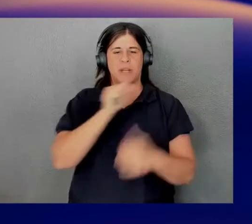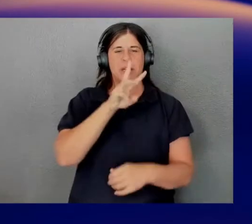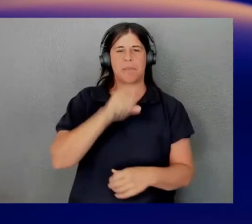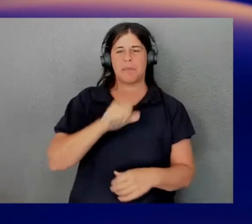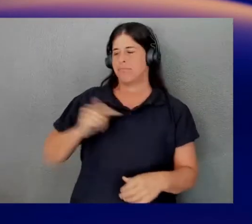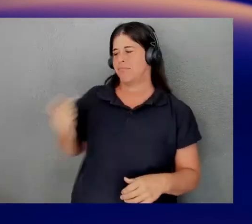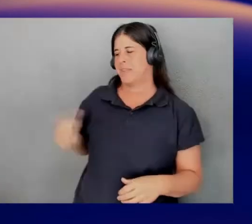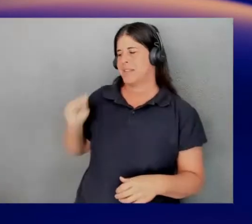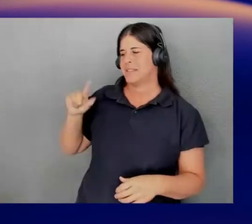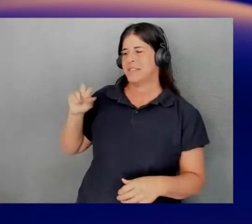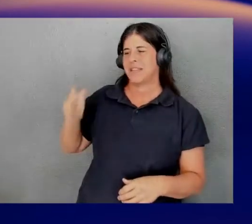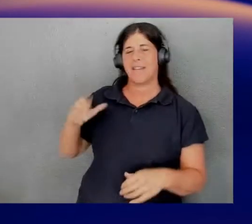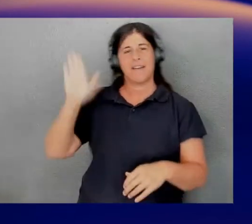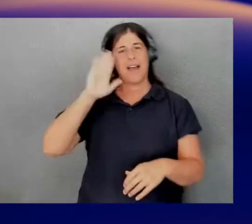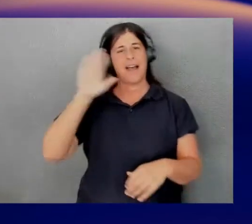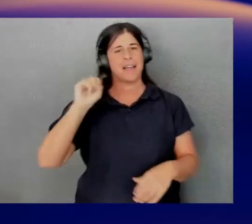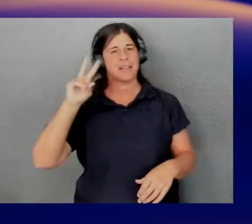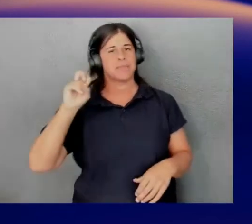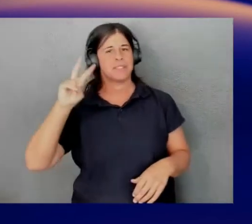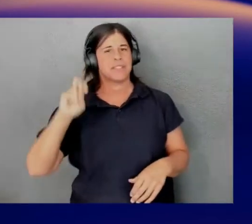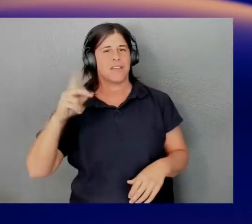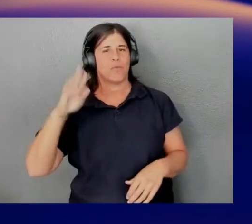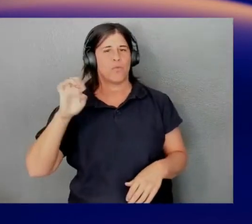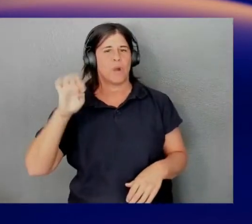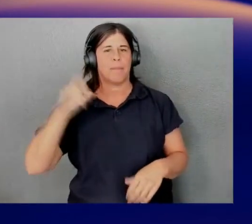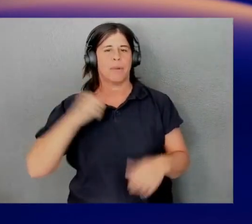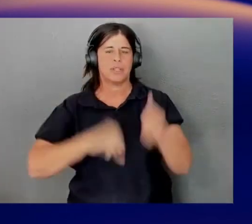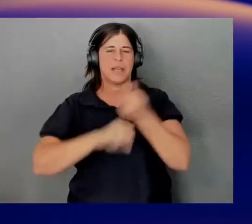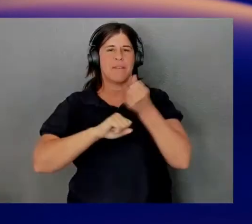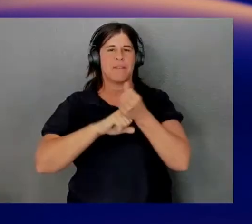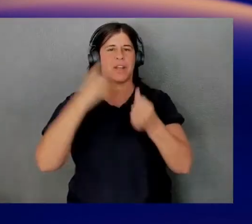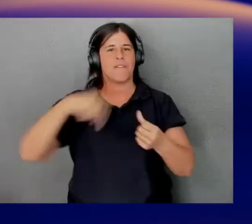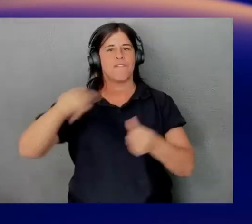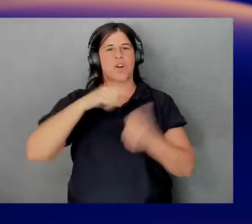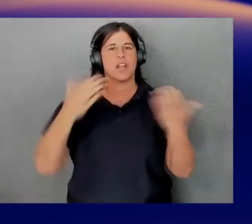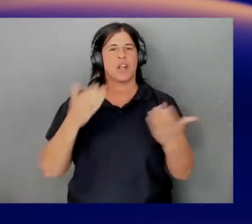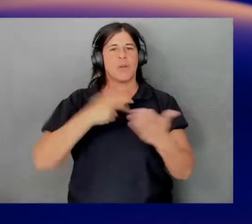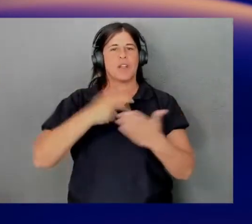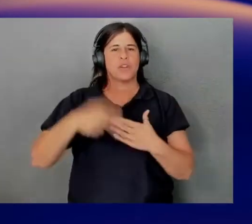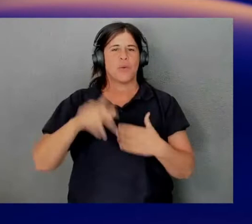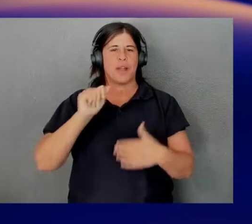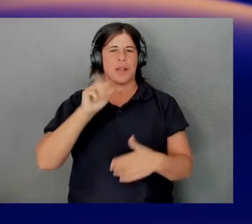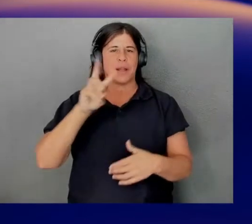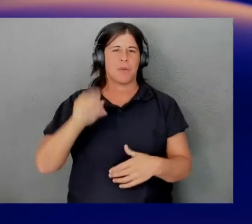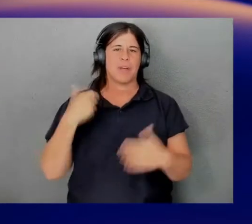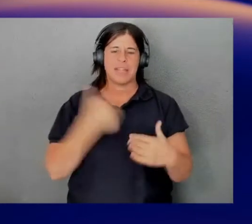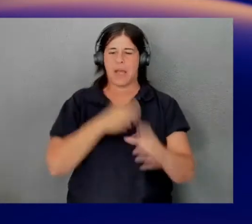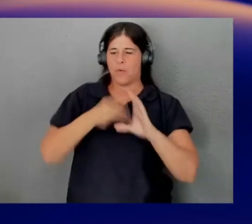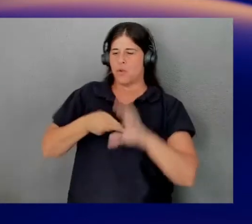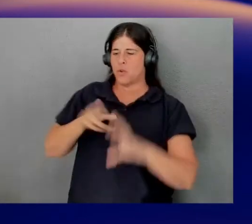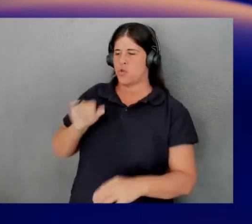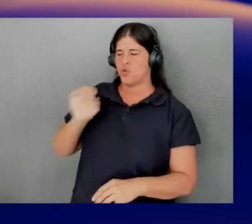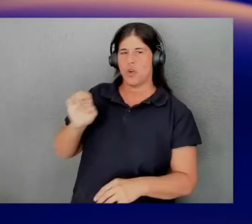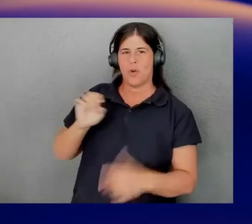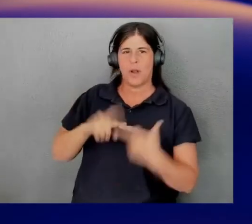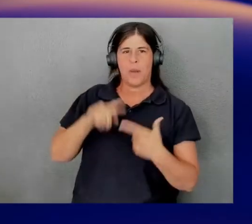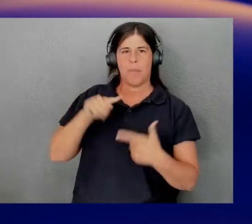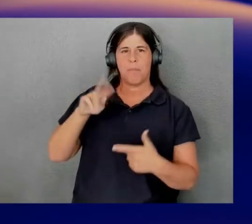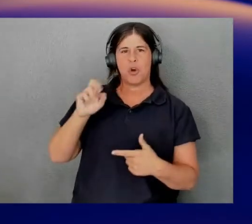Steve. Hey, I'm Steve Roberts, developer advocate for .NET and PowerShell on AWS, and now we're joined by Joe and Pranusha, or Pranusha and Joe,